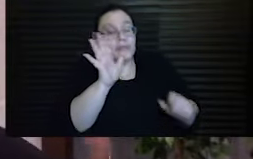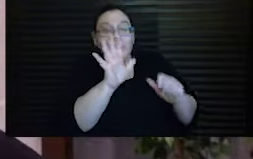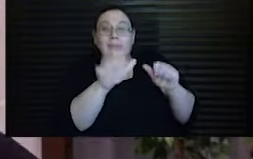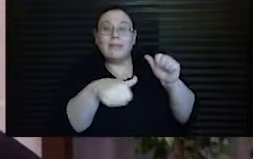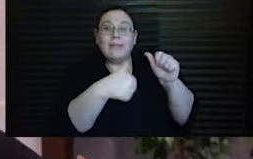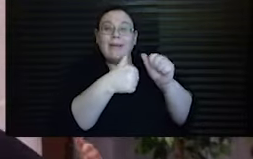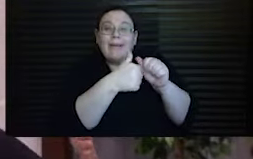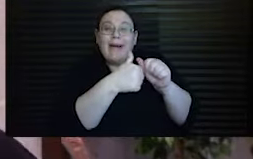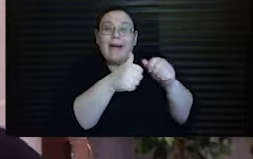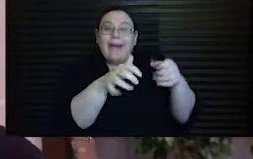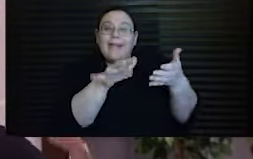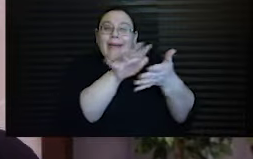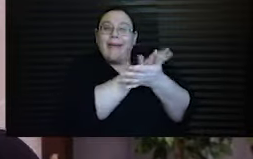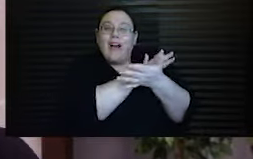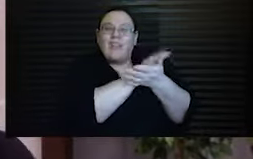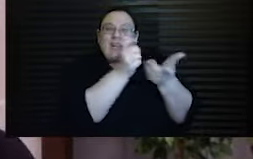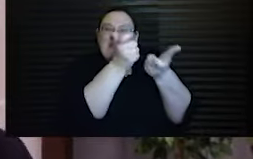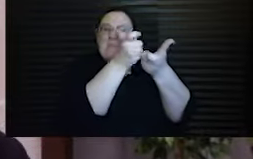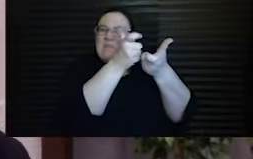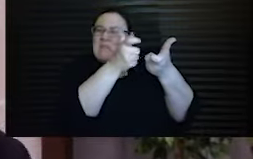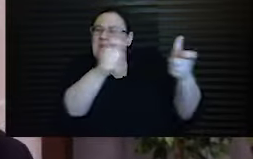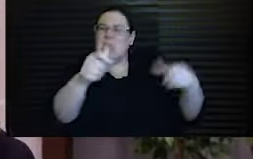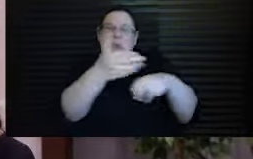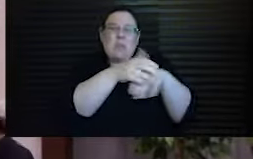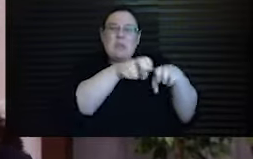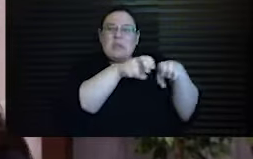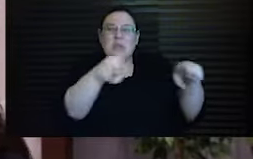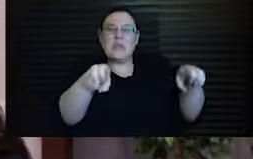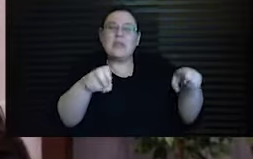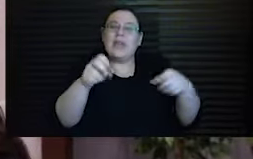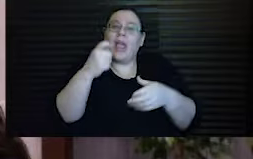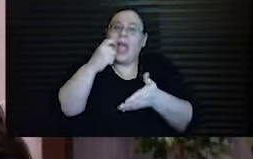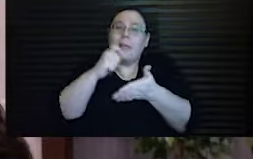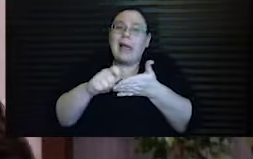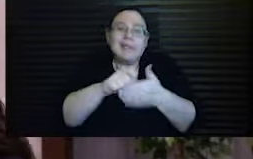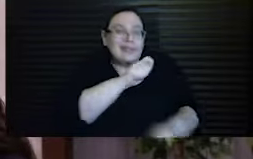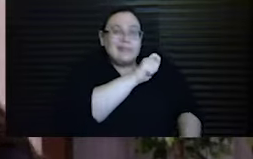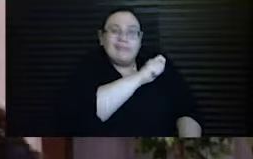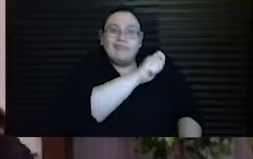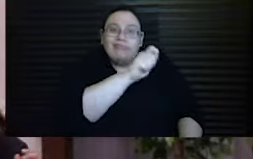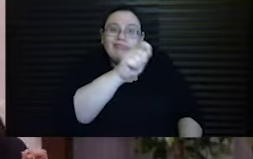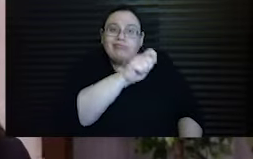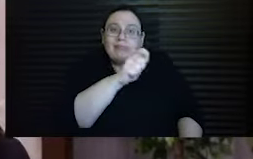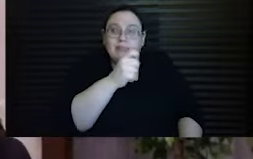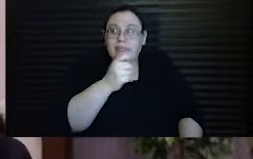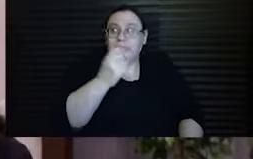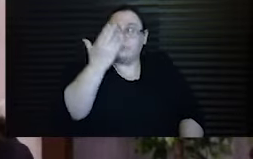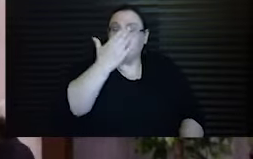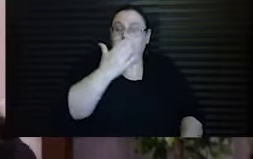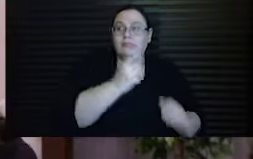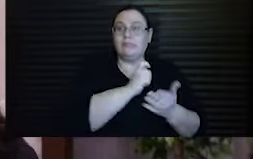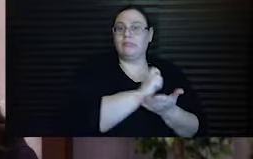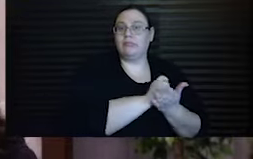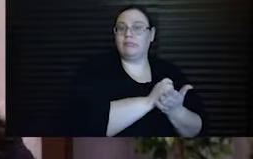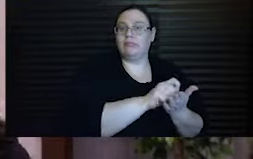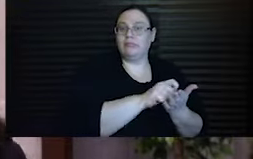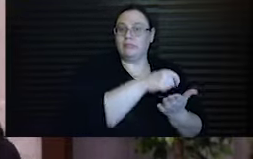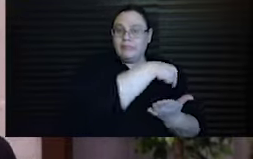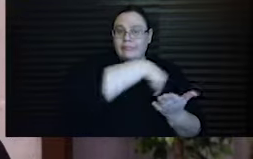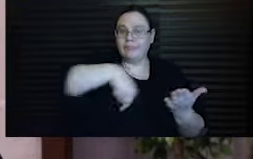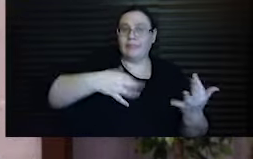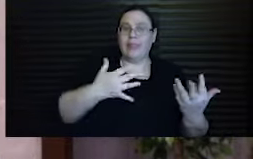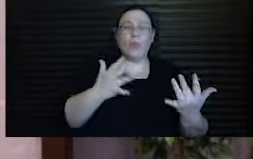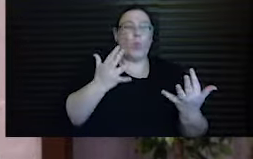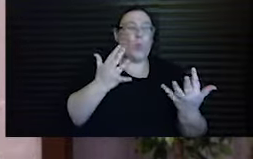Tucked behind the cover of these giant wooden pews were pencil scrawlings that had been written surreptitiously by those